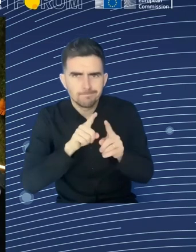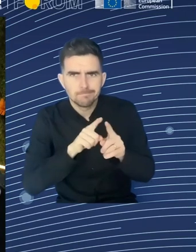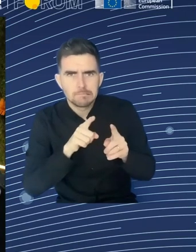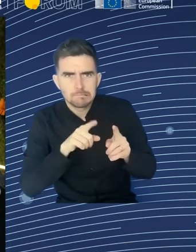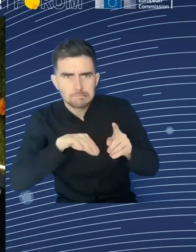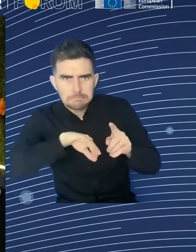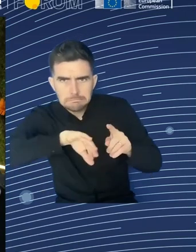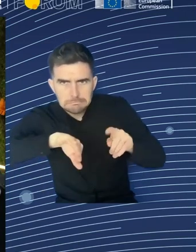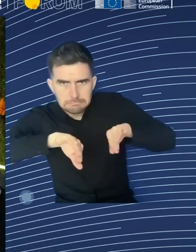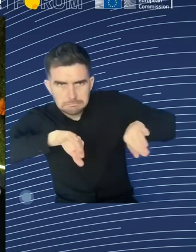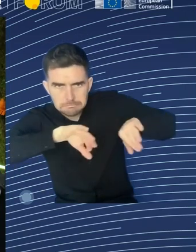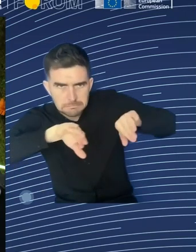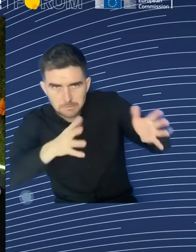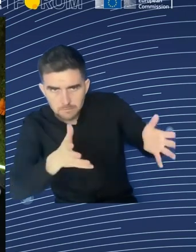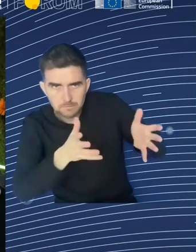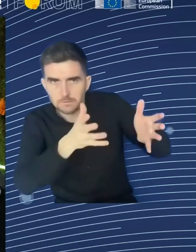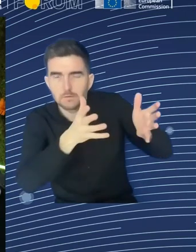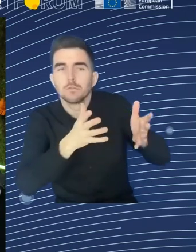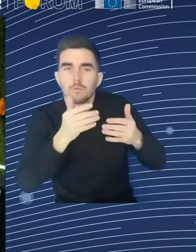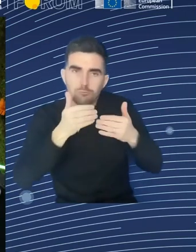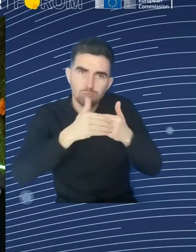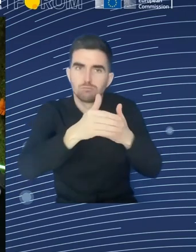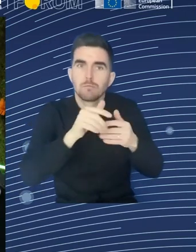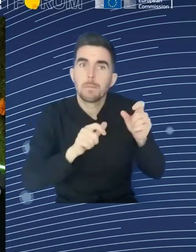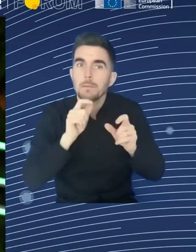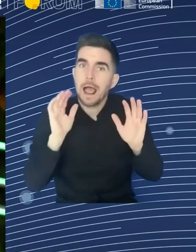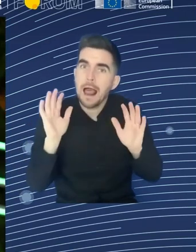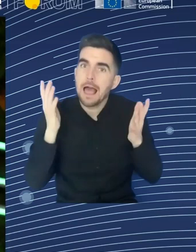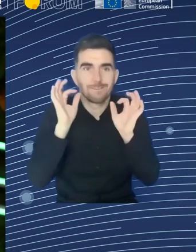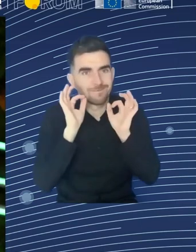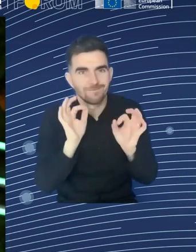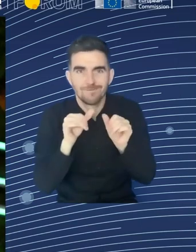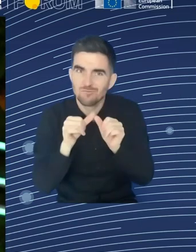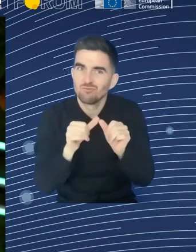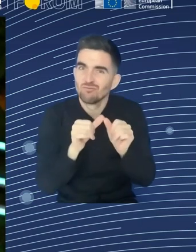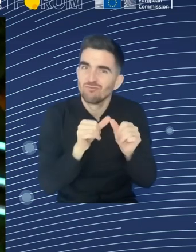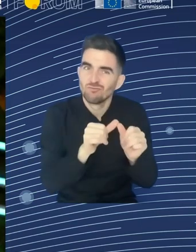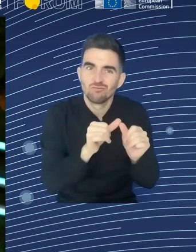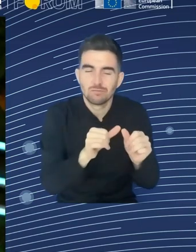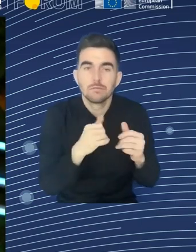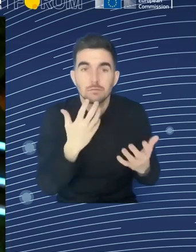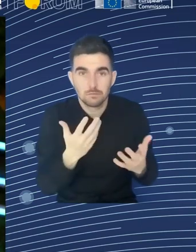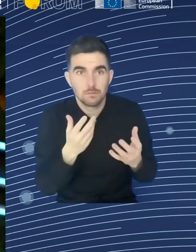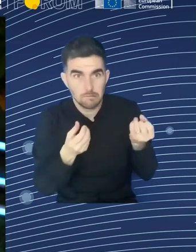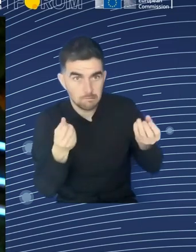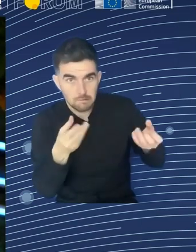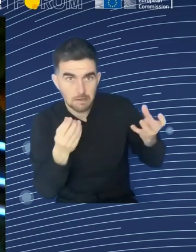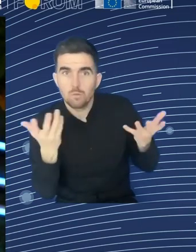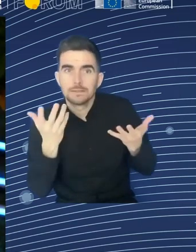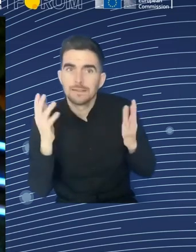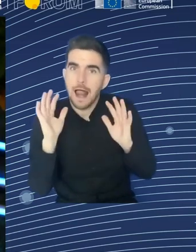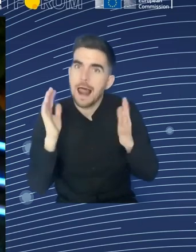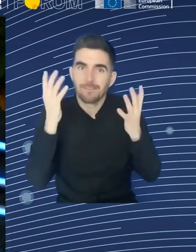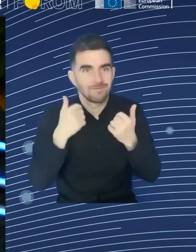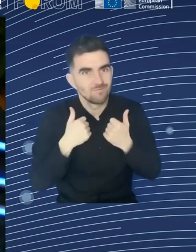a lot of different activities. So in a nutshell, we basically need to keep people active as long as they can,